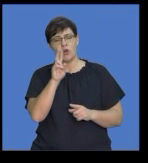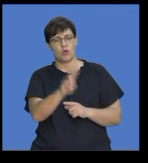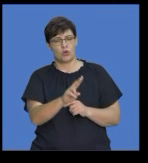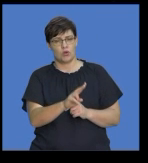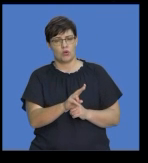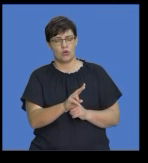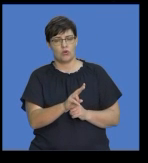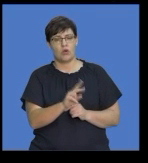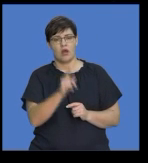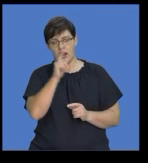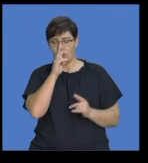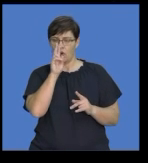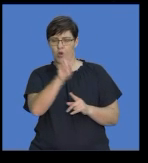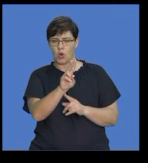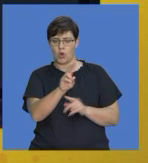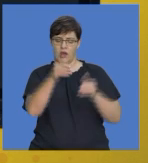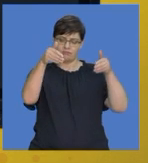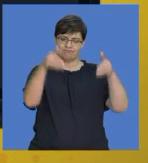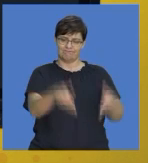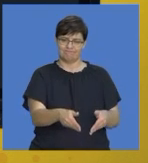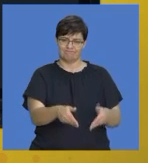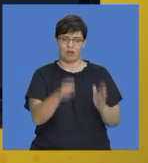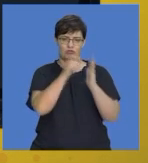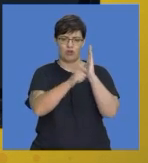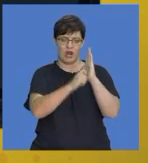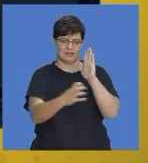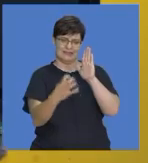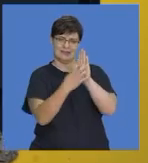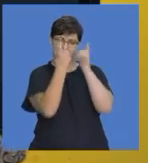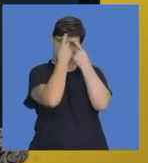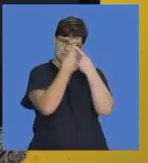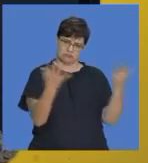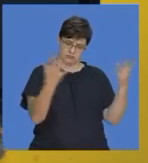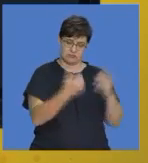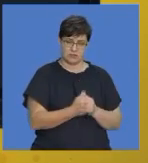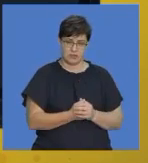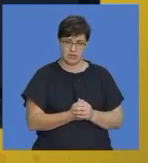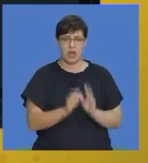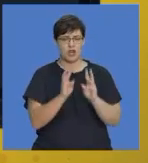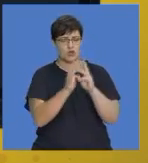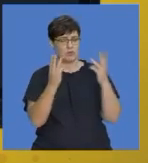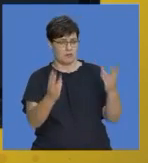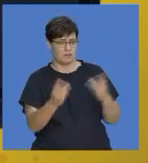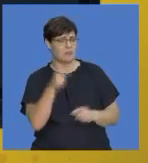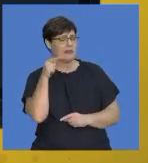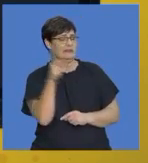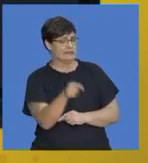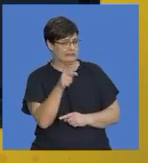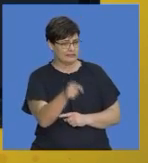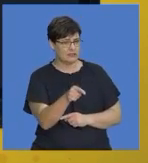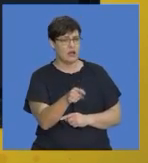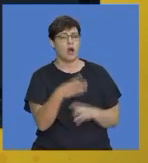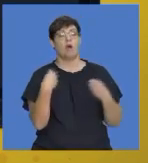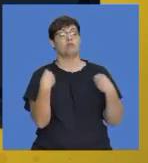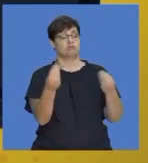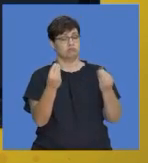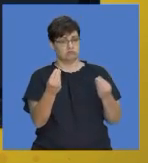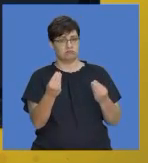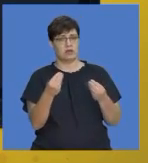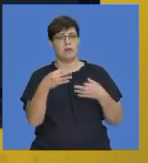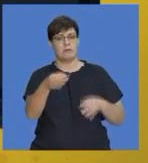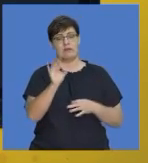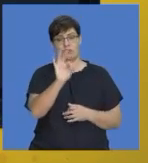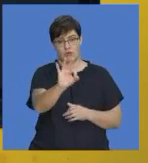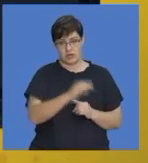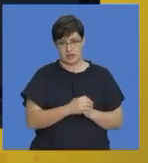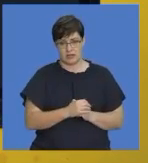look at the obituary today. And the obituary is one of the questions that usually are very popular in our paper